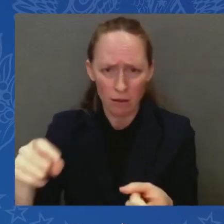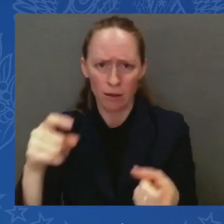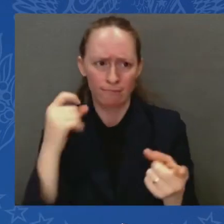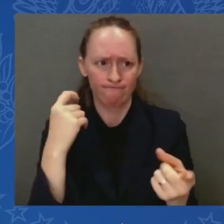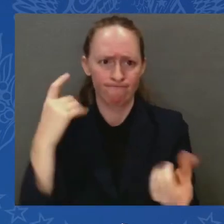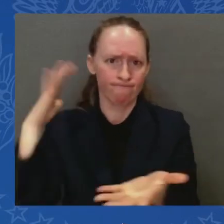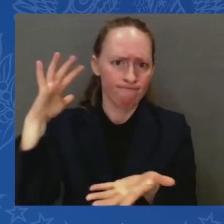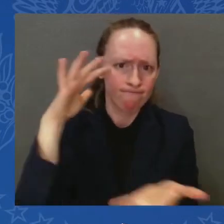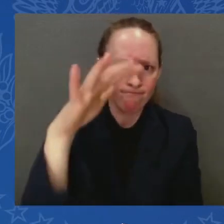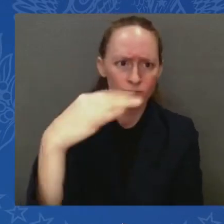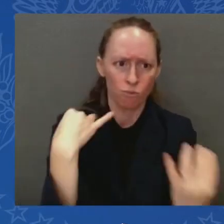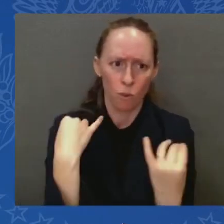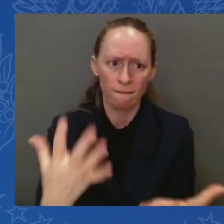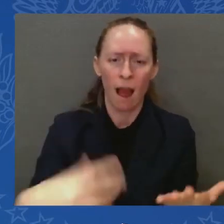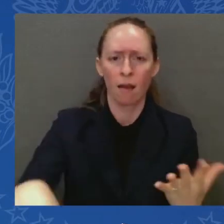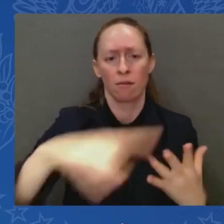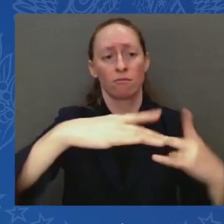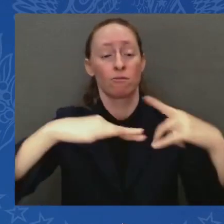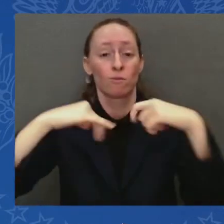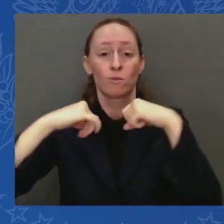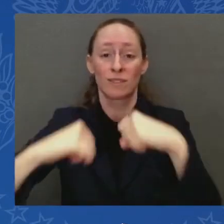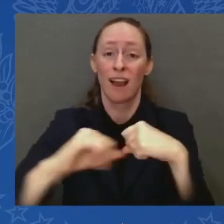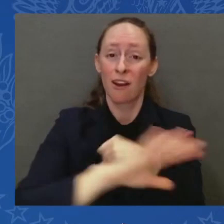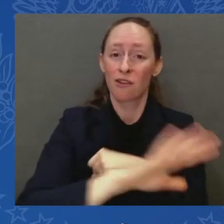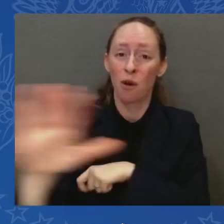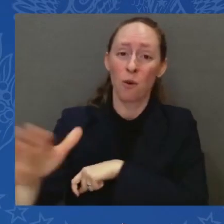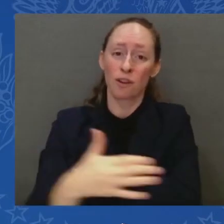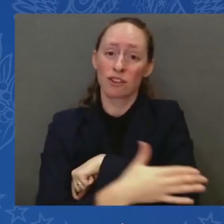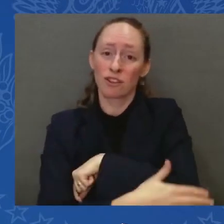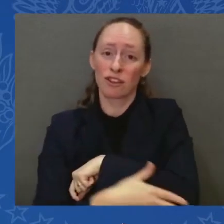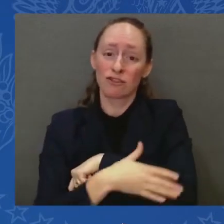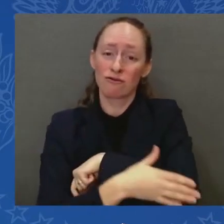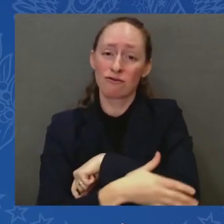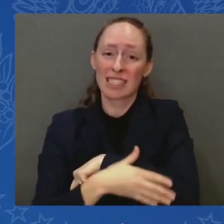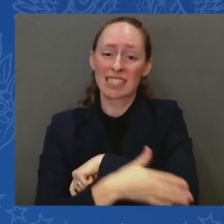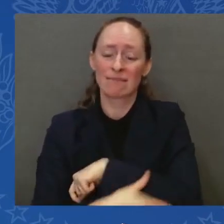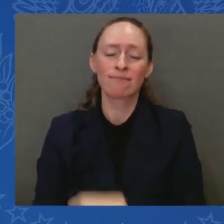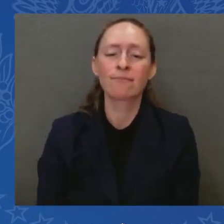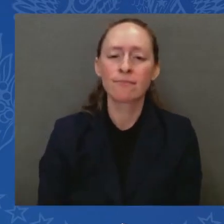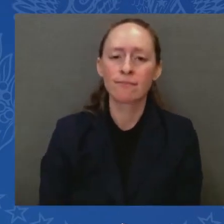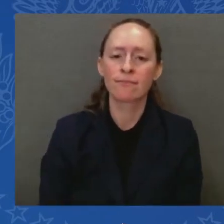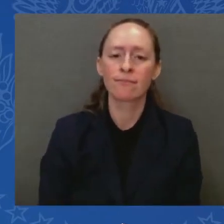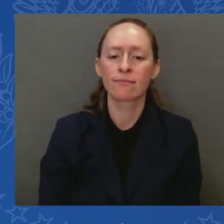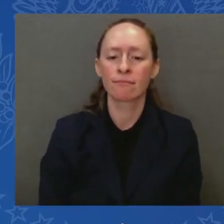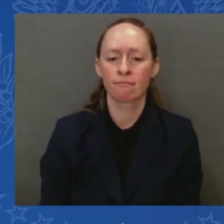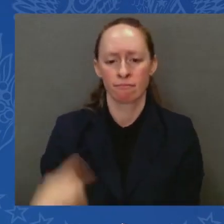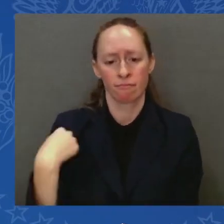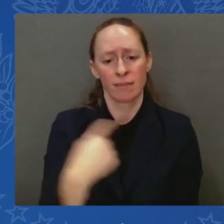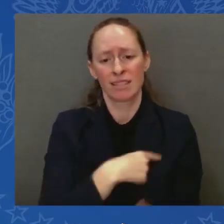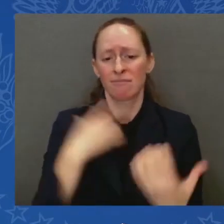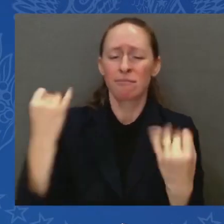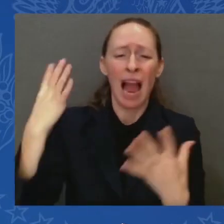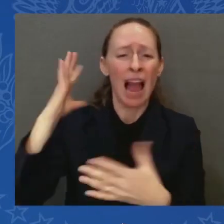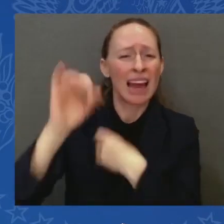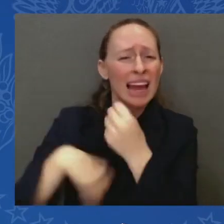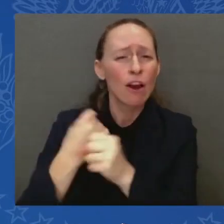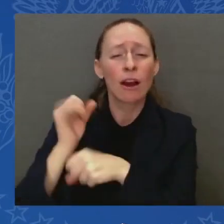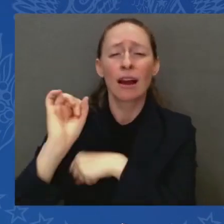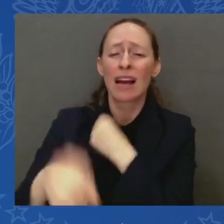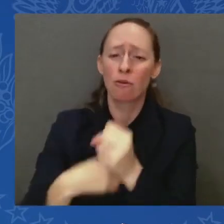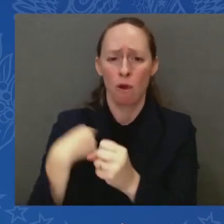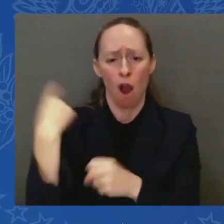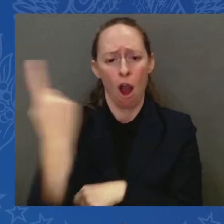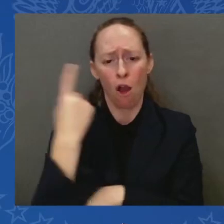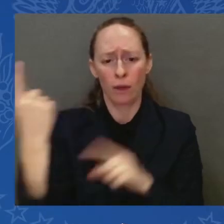Israel's qualitative military edge. And later this week, I'm going to ask the United States Congress for an unprecedented support